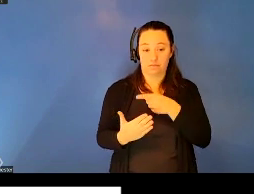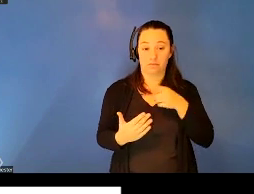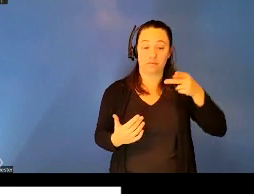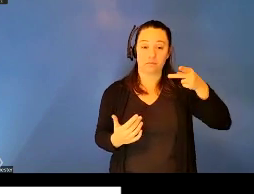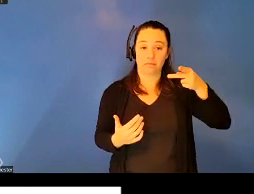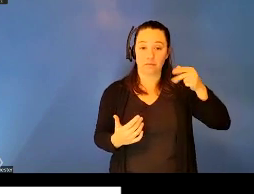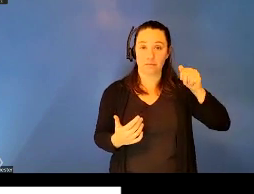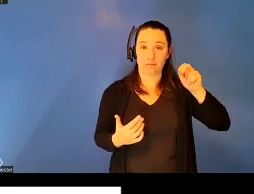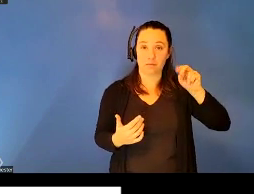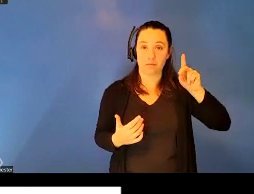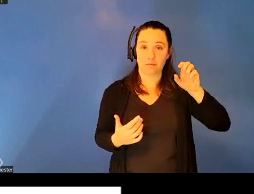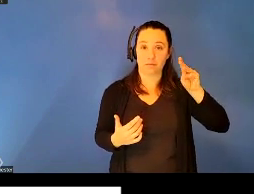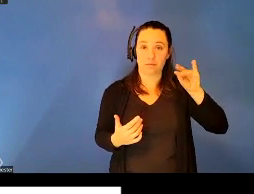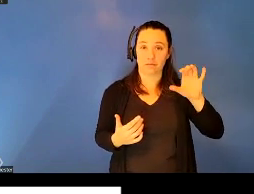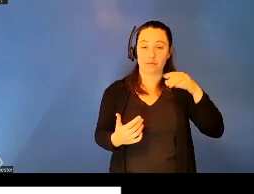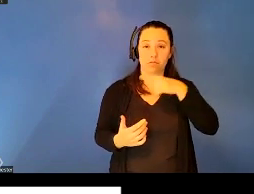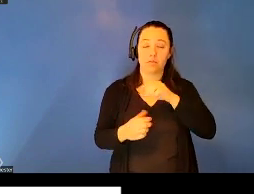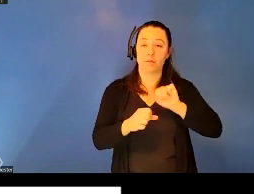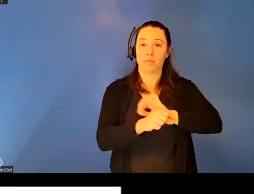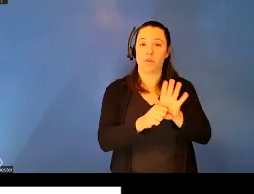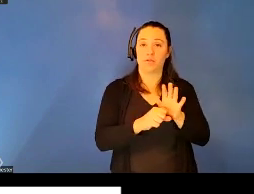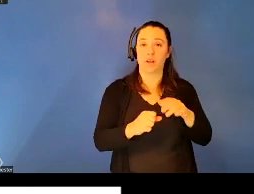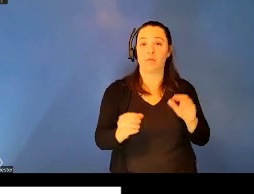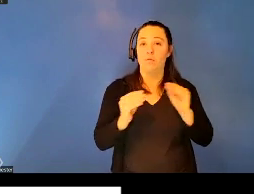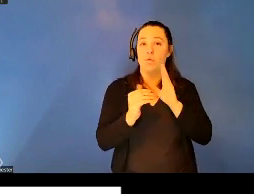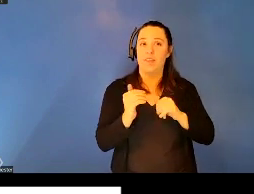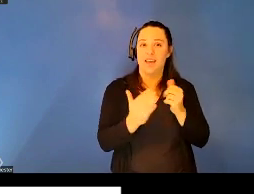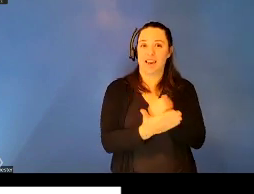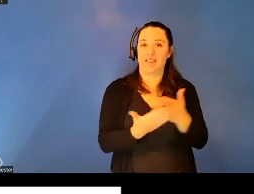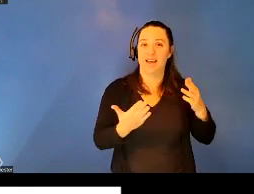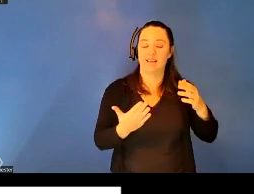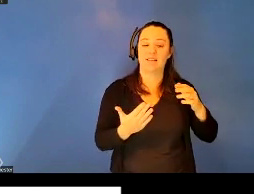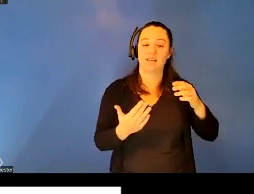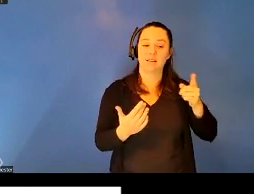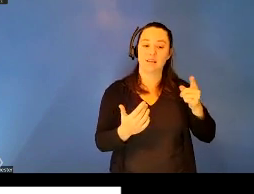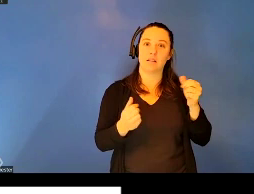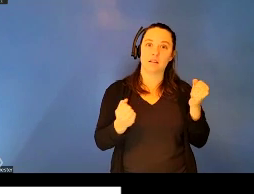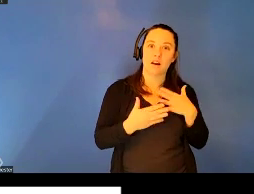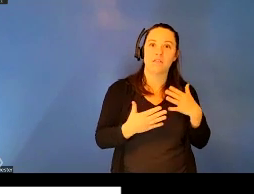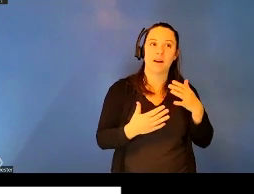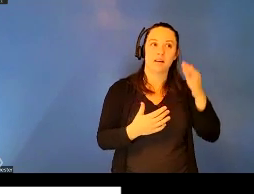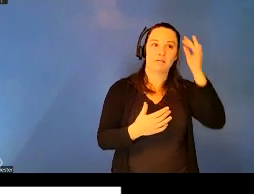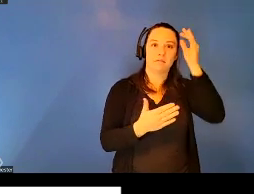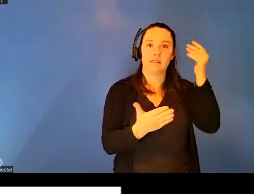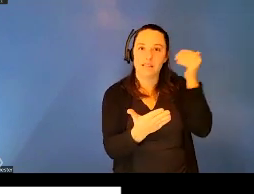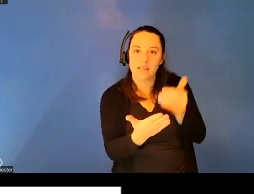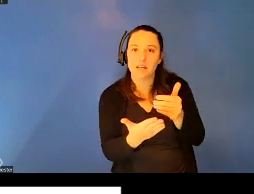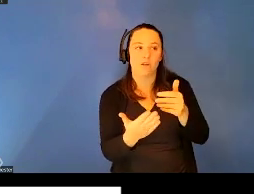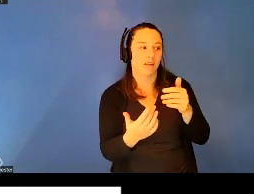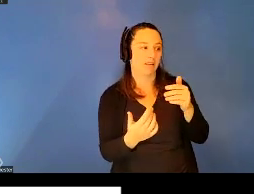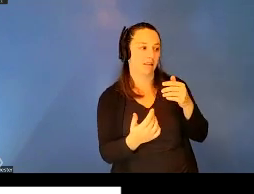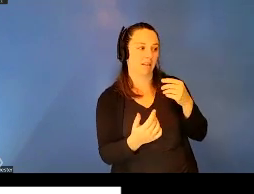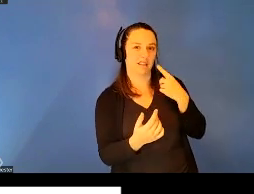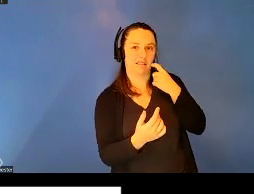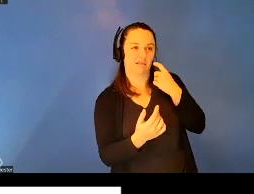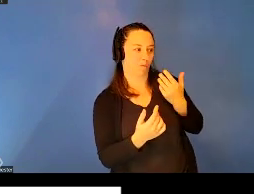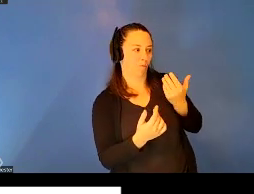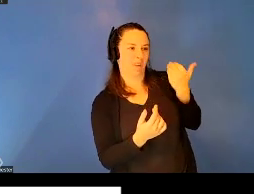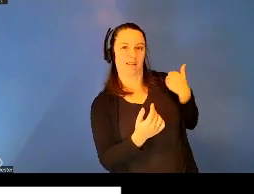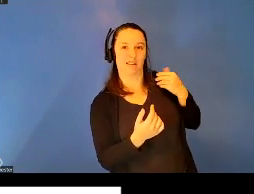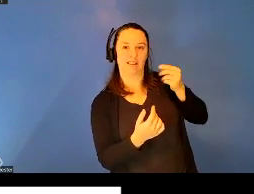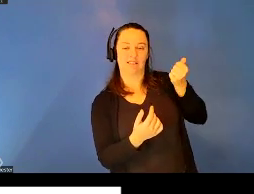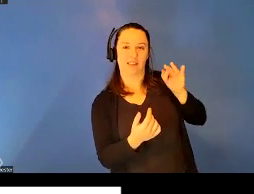any book ever could, exposes the terrifying nearness of the 19th century, its violences, its pandemics and loss